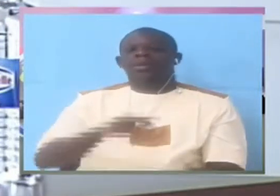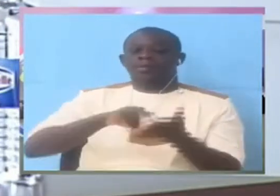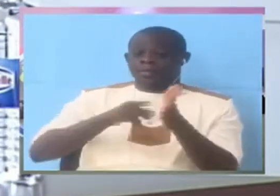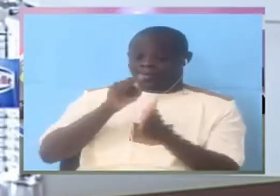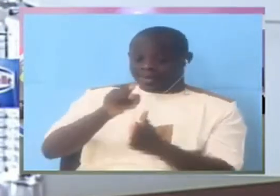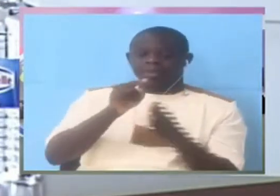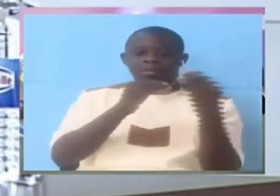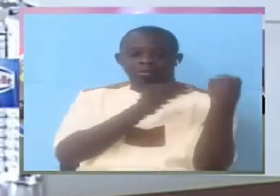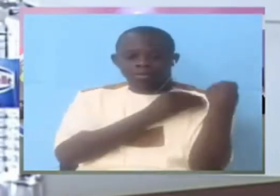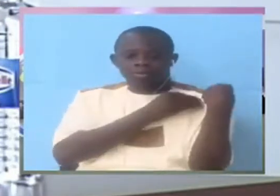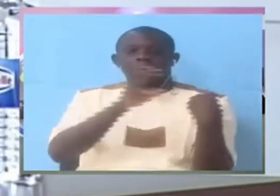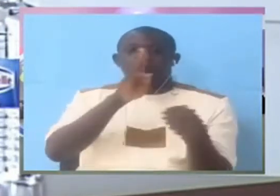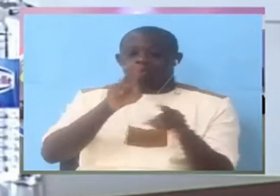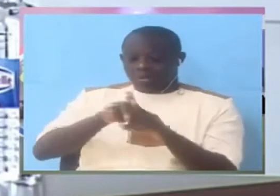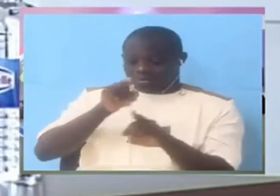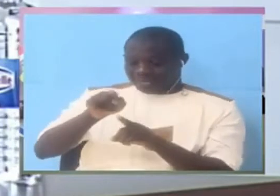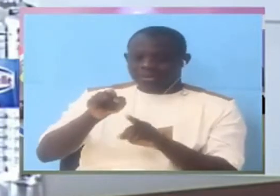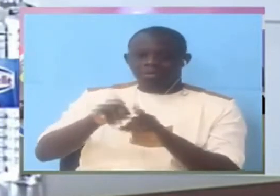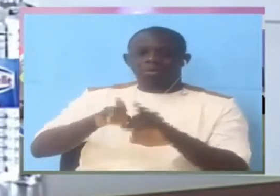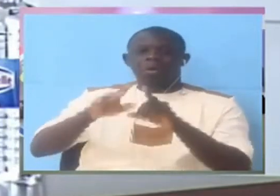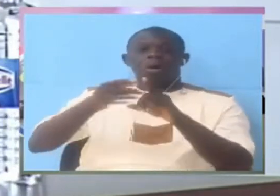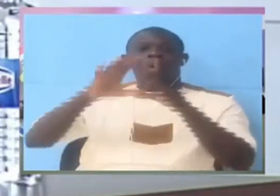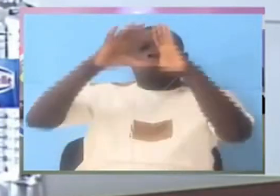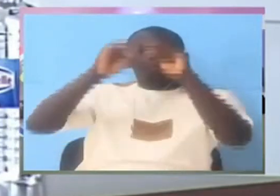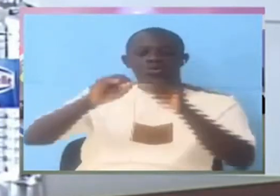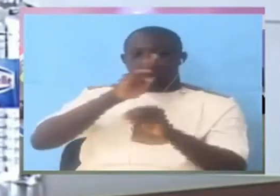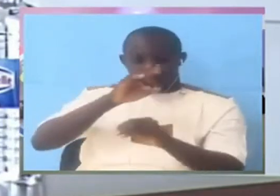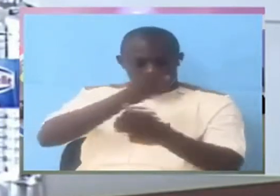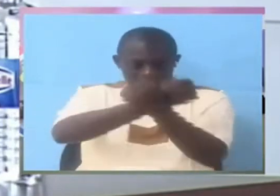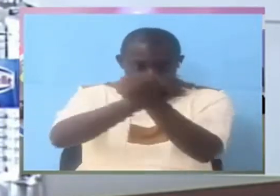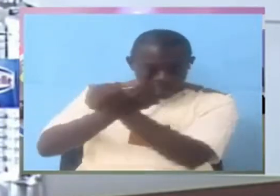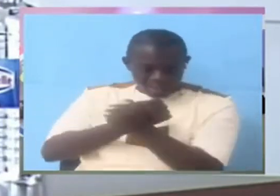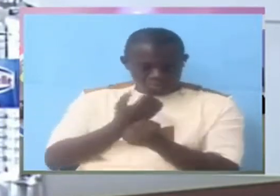the particular department that makes the R.S. Do you